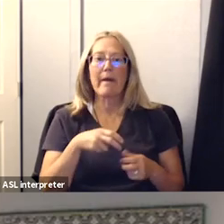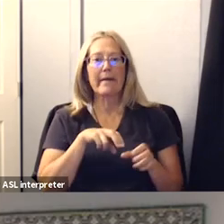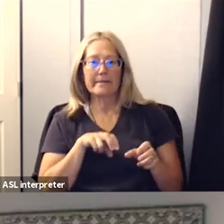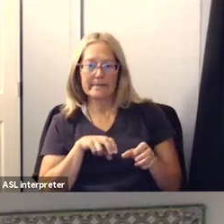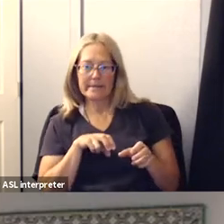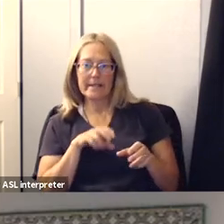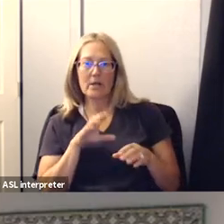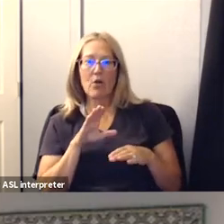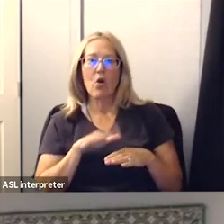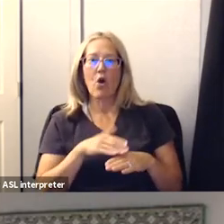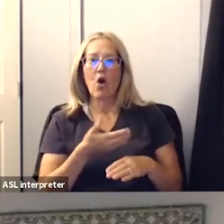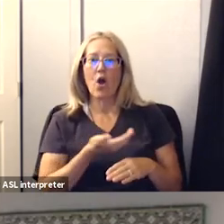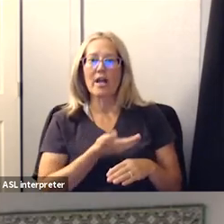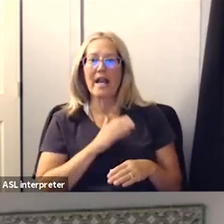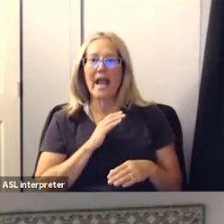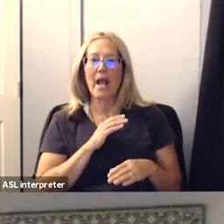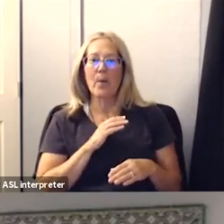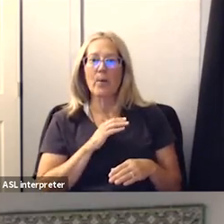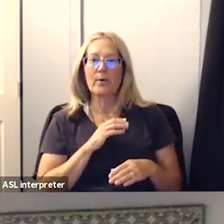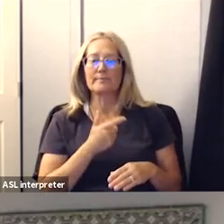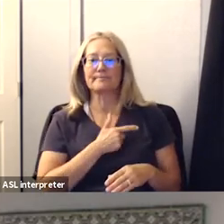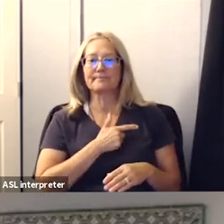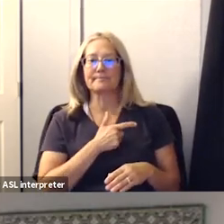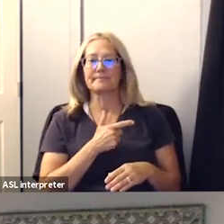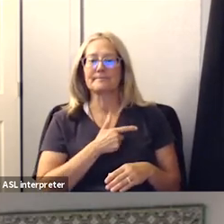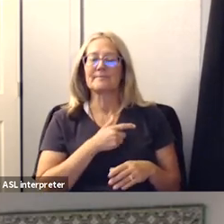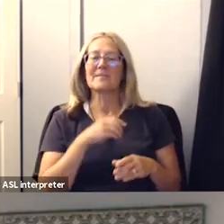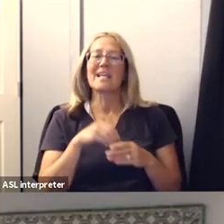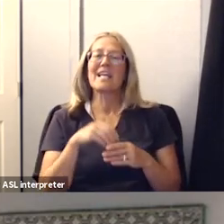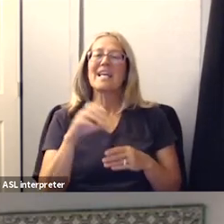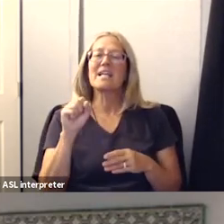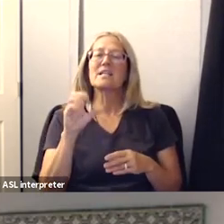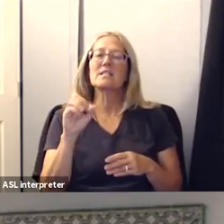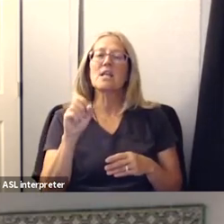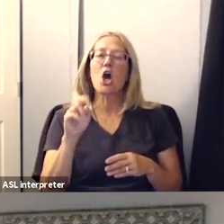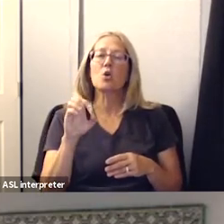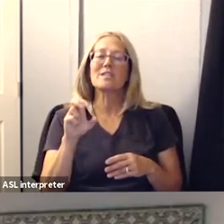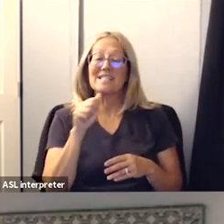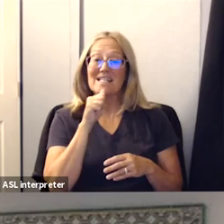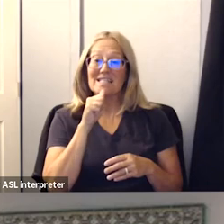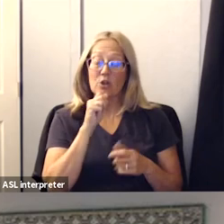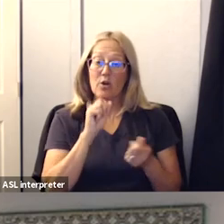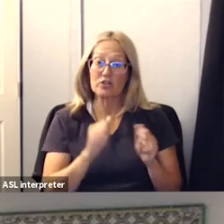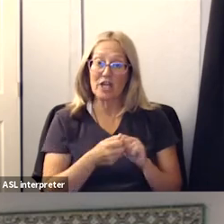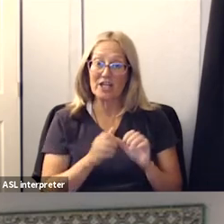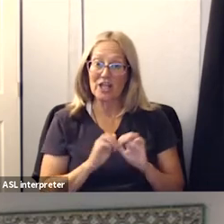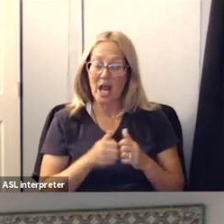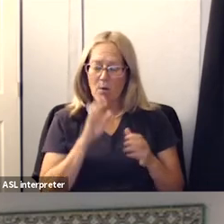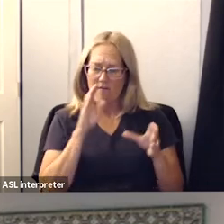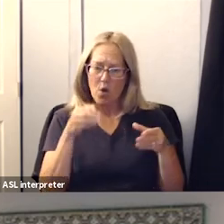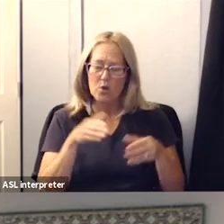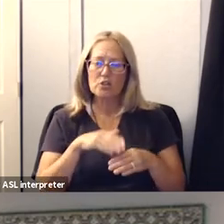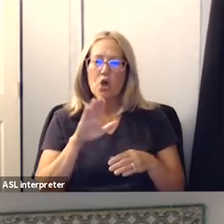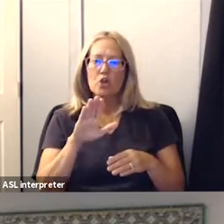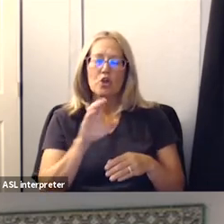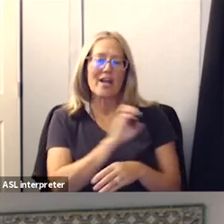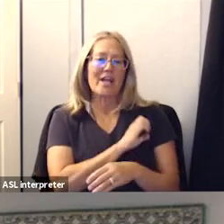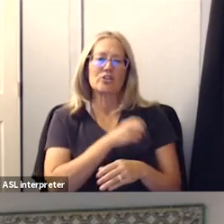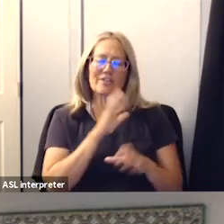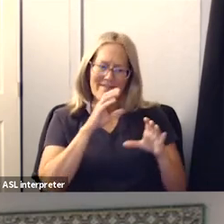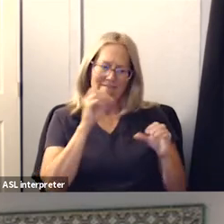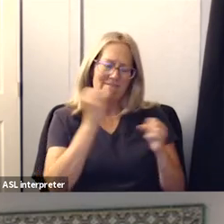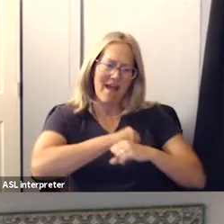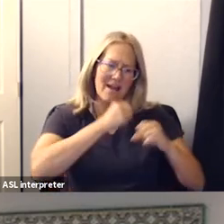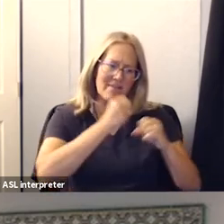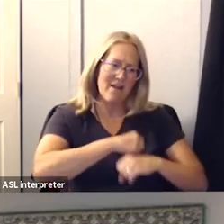laurels in the words of Socrates the secret of change is to focus all of your energy not on fighting the old